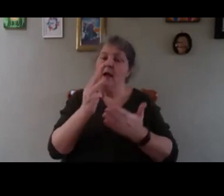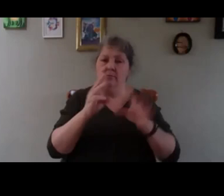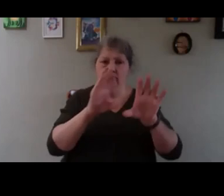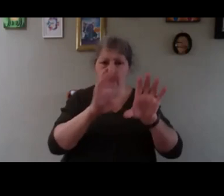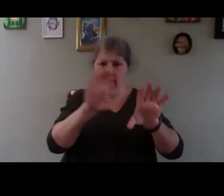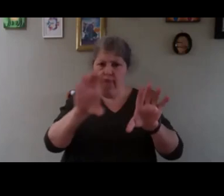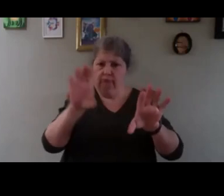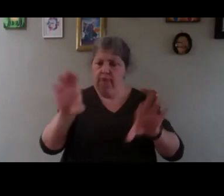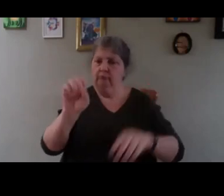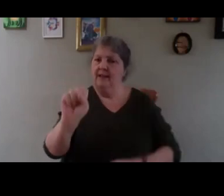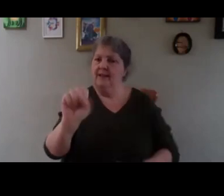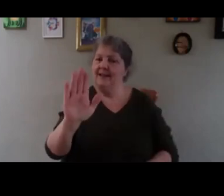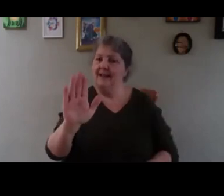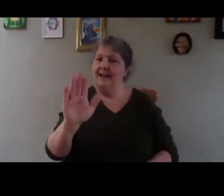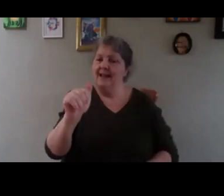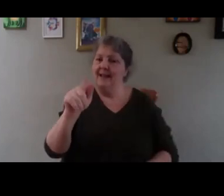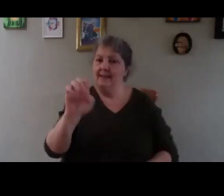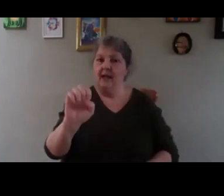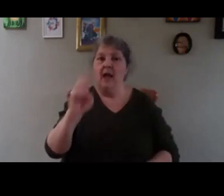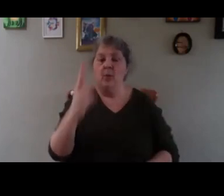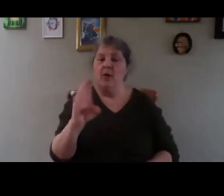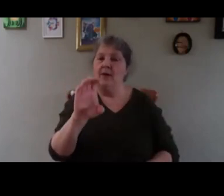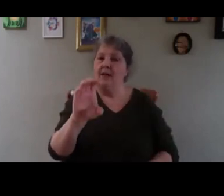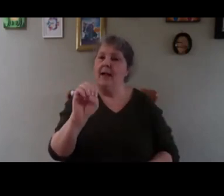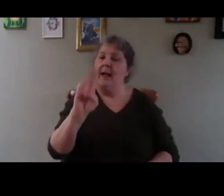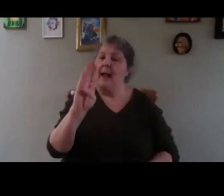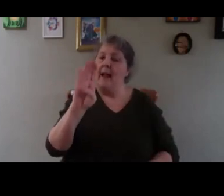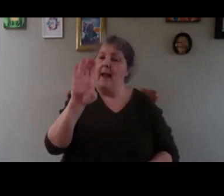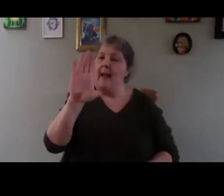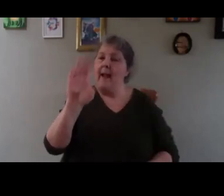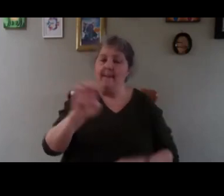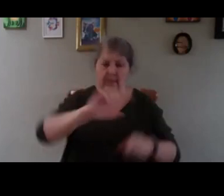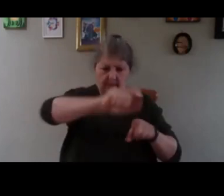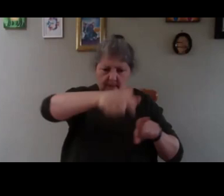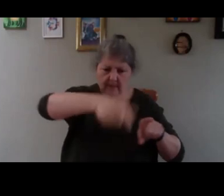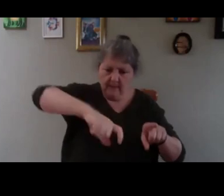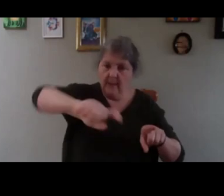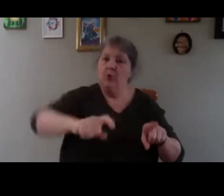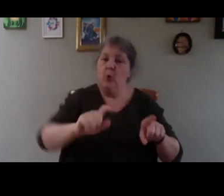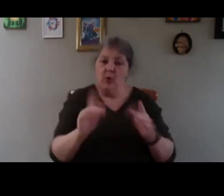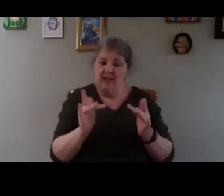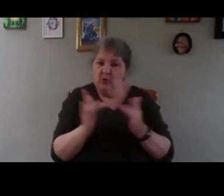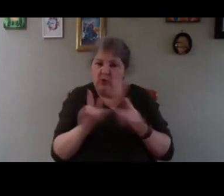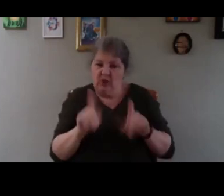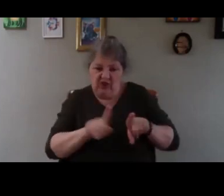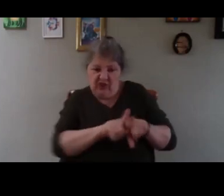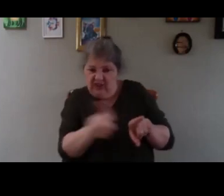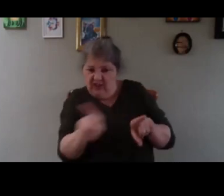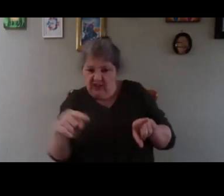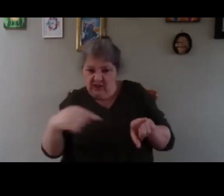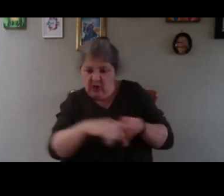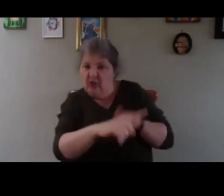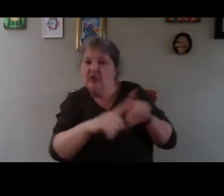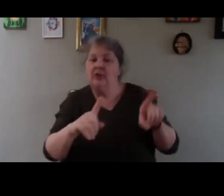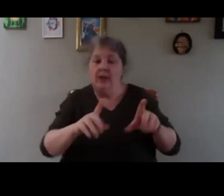I want to hold the cable in place I don't want the cable to touch itself and I want to spread as well